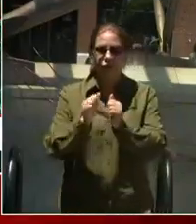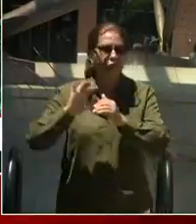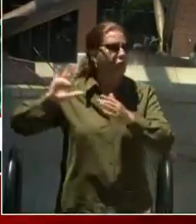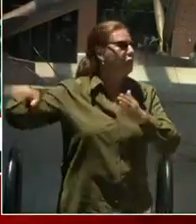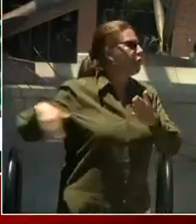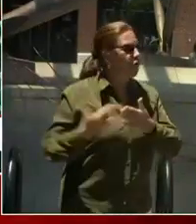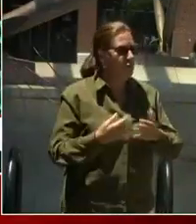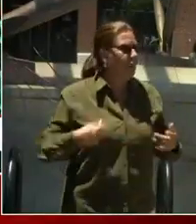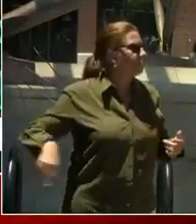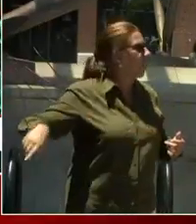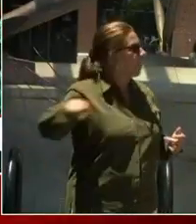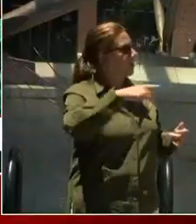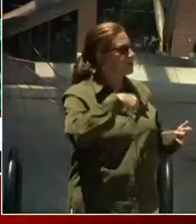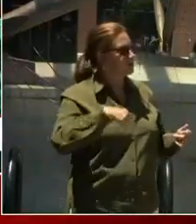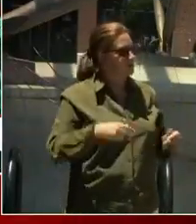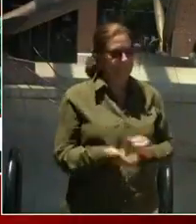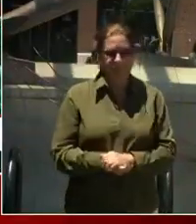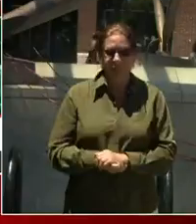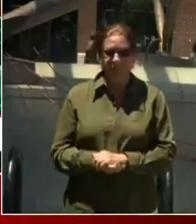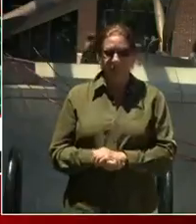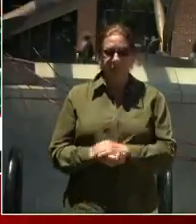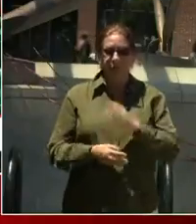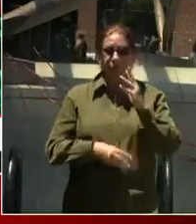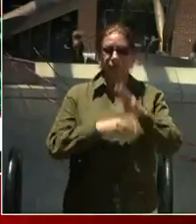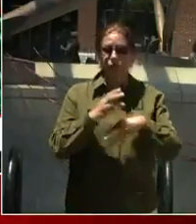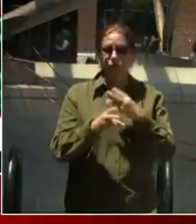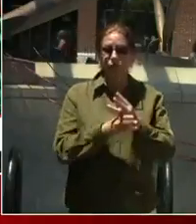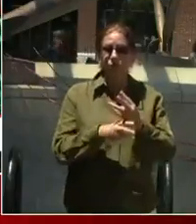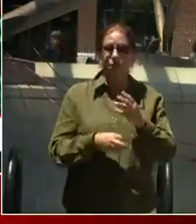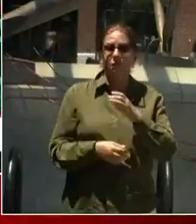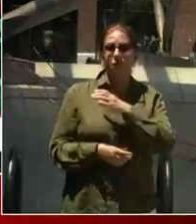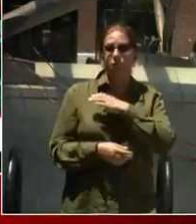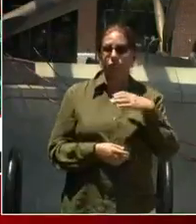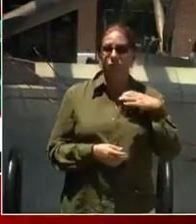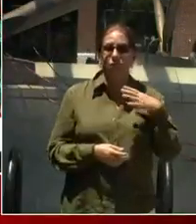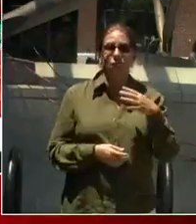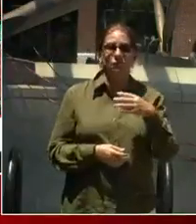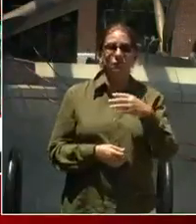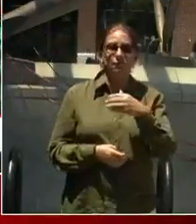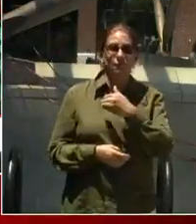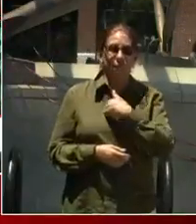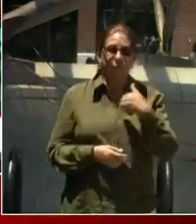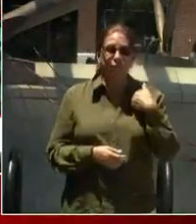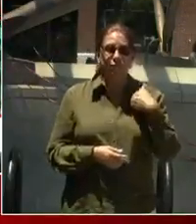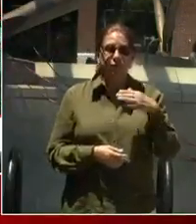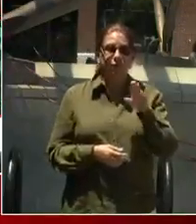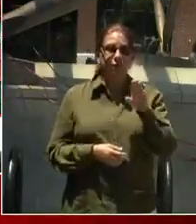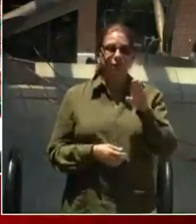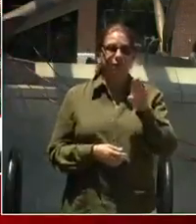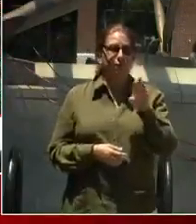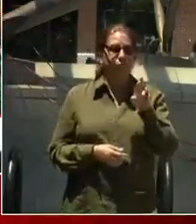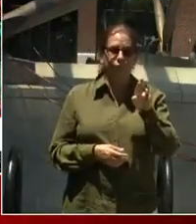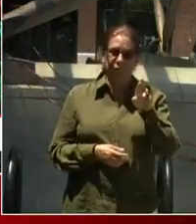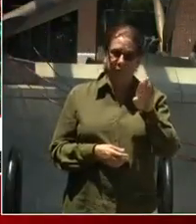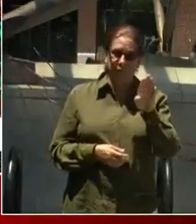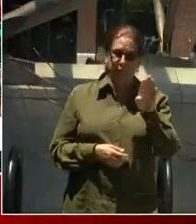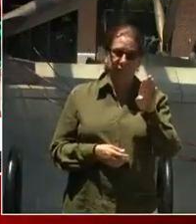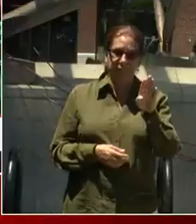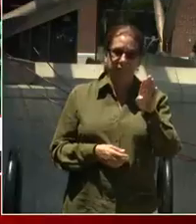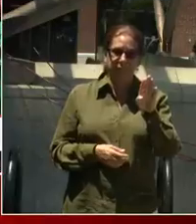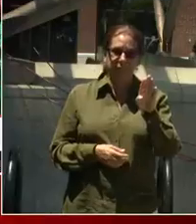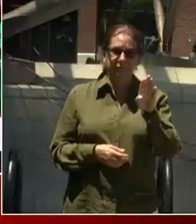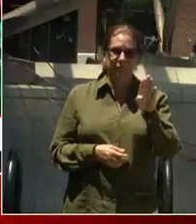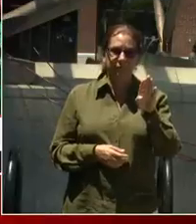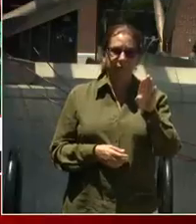Let's give a big hand to our ward one council member, Breanne Nadeau. Give Breanne a big round of applause. We are in the